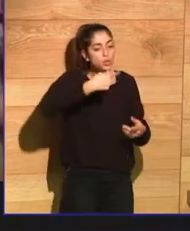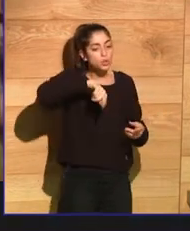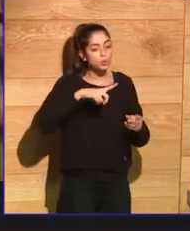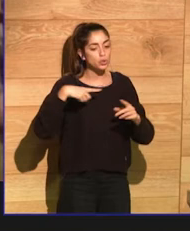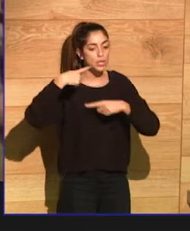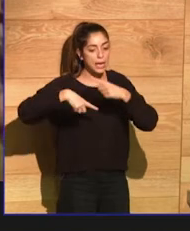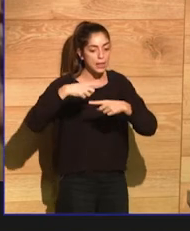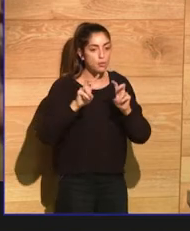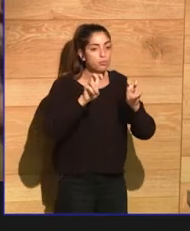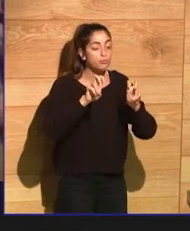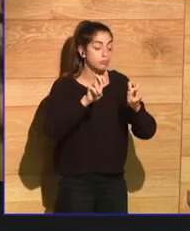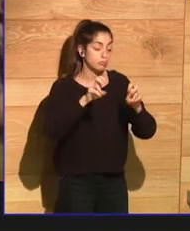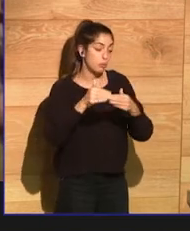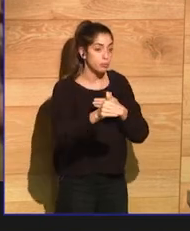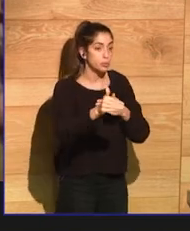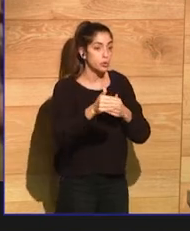next generations?